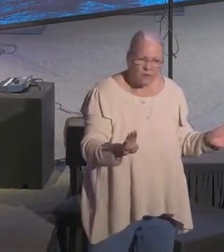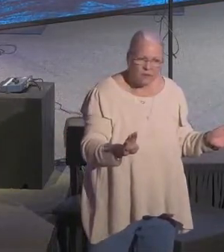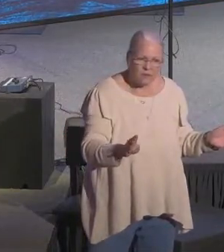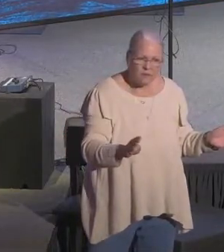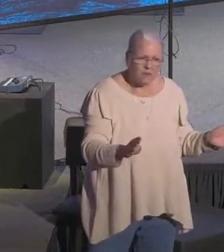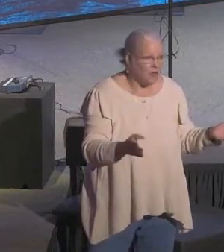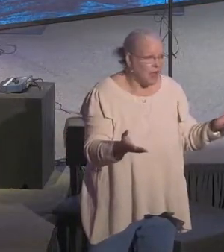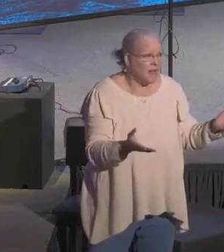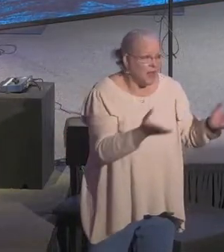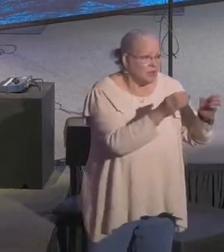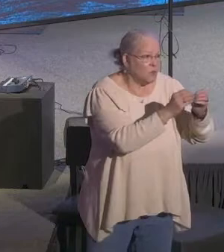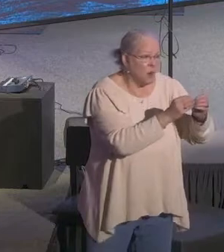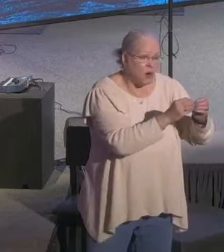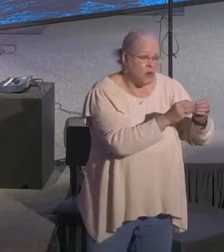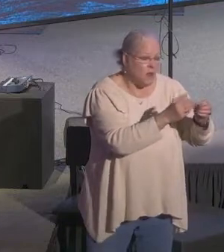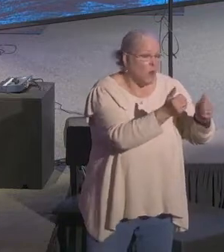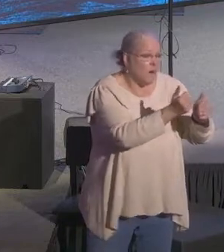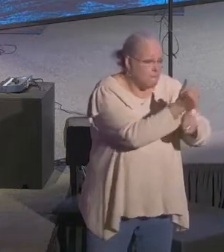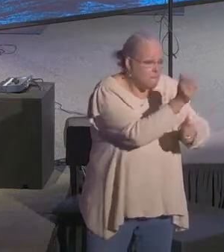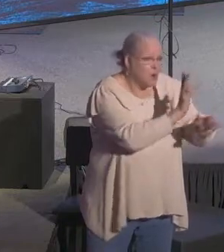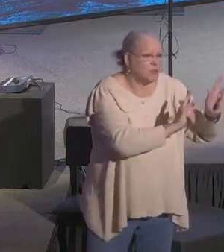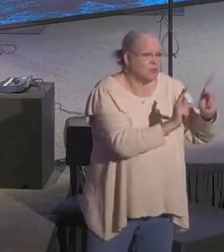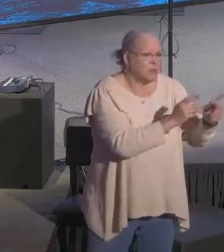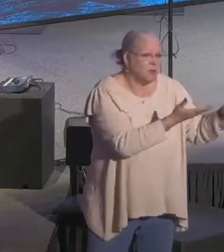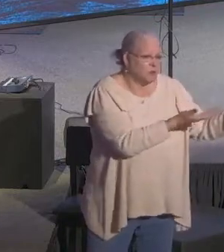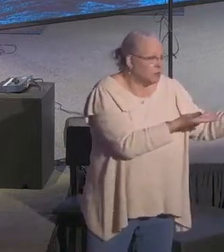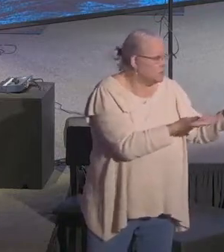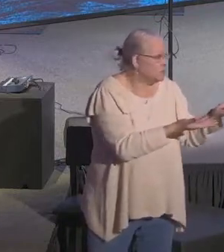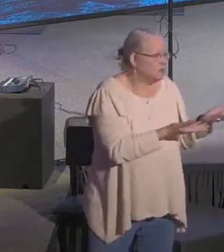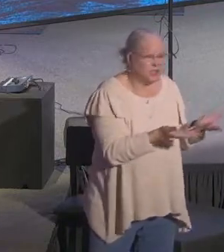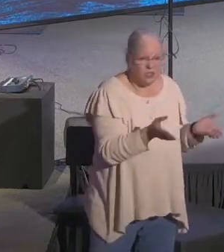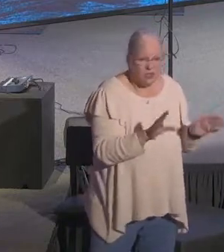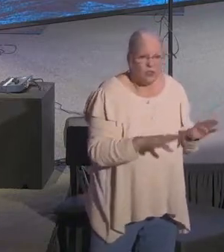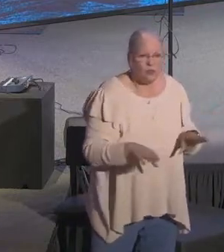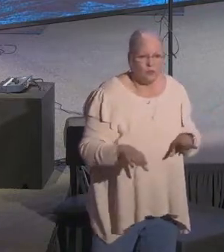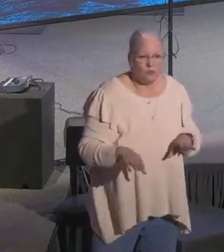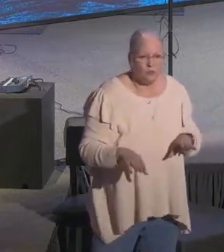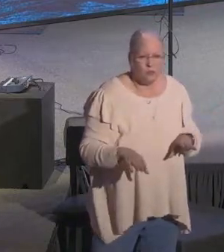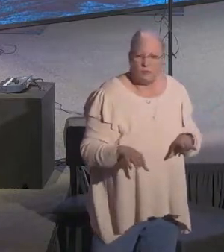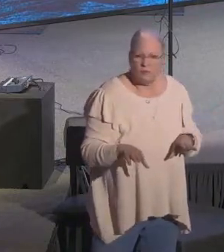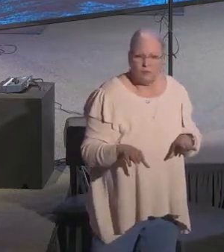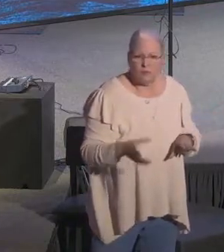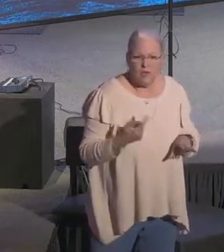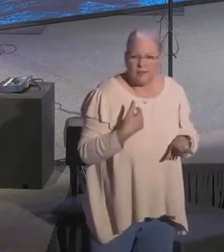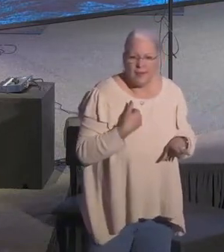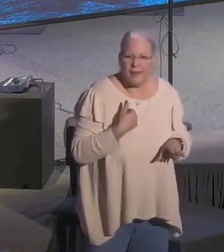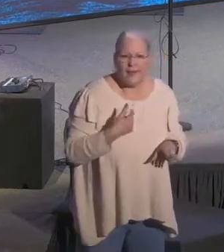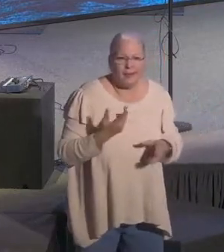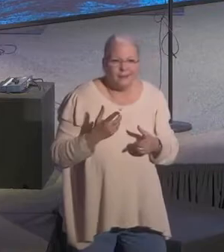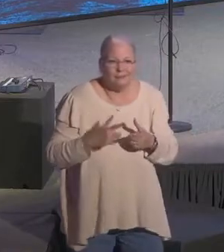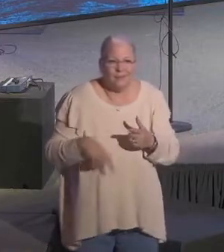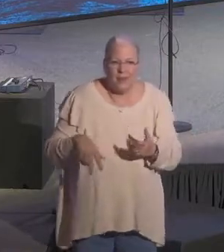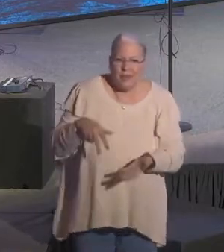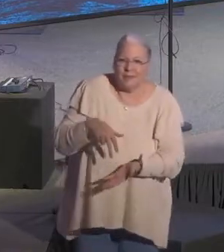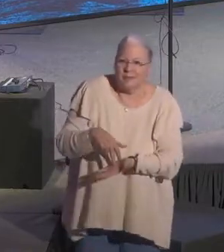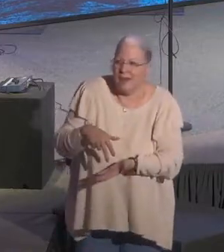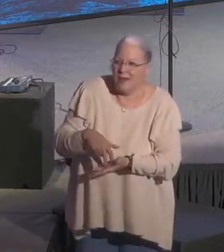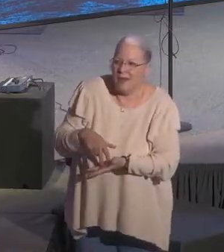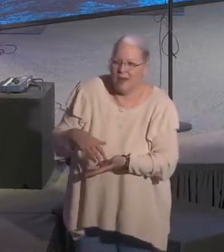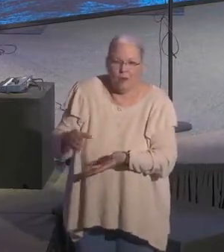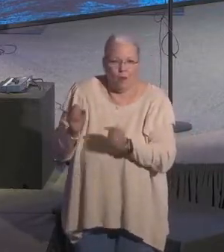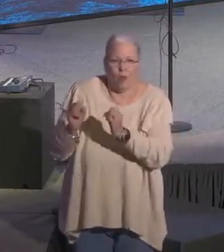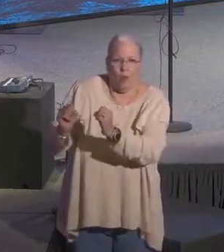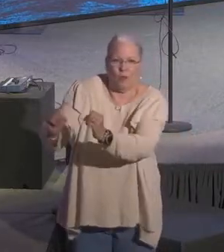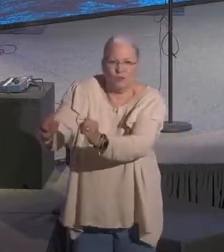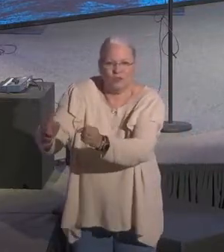and this guy comes up to me. He's a great guy. I'd never met him before. Beautiful guy. Sits down and says, man, you have a great church